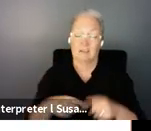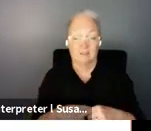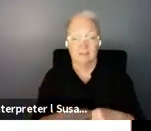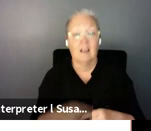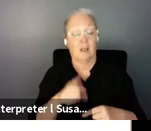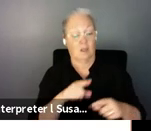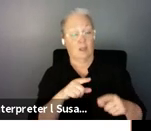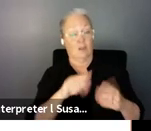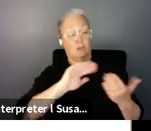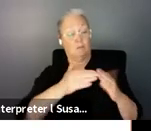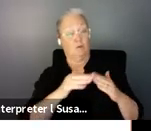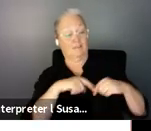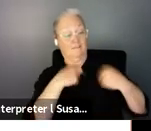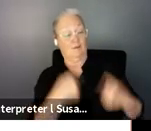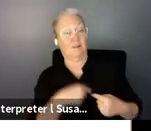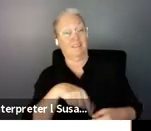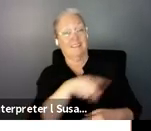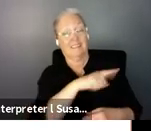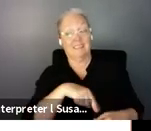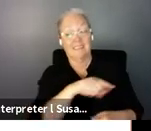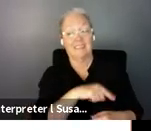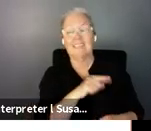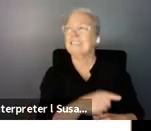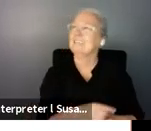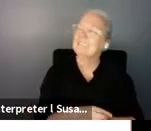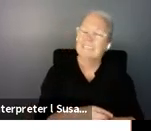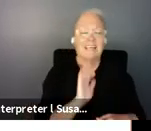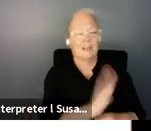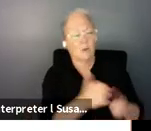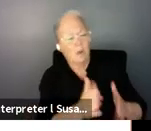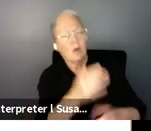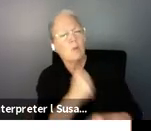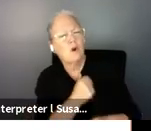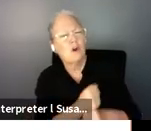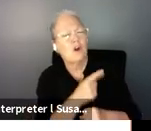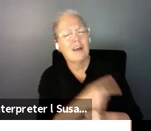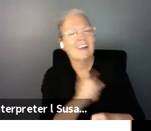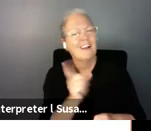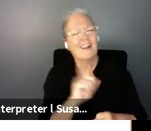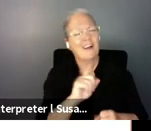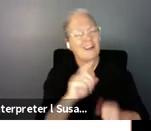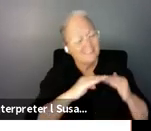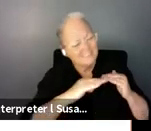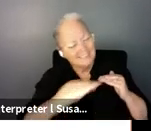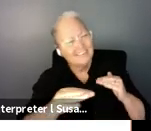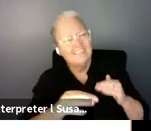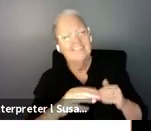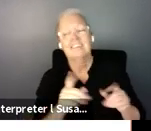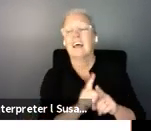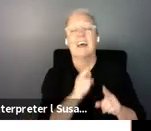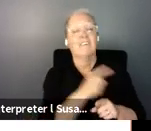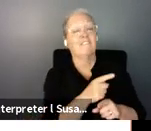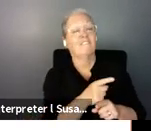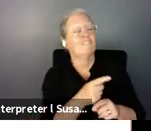are actually not very consistent because they have other things to do if they have free time they come